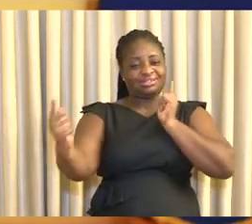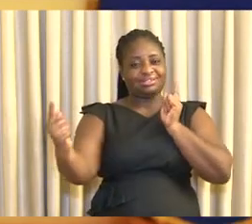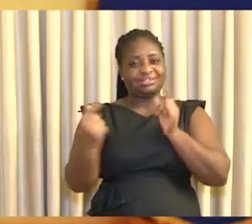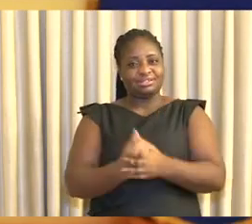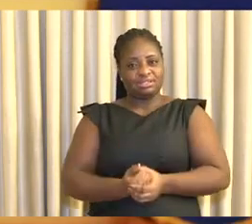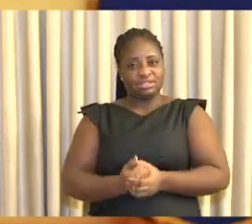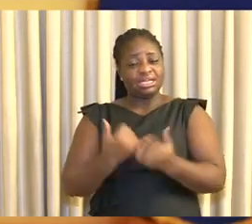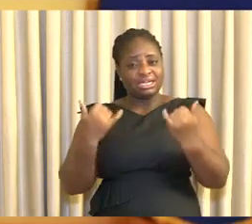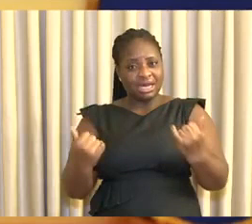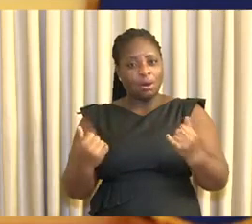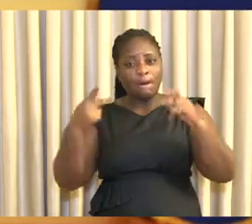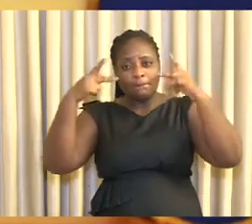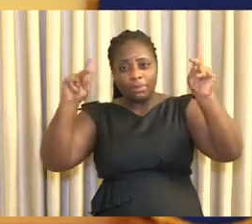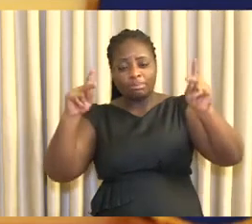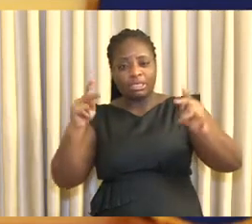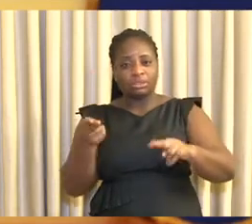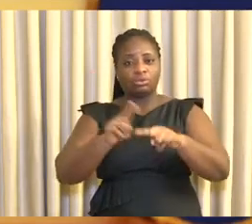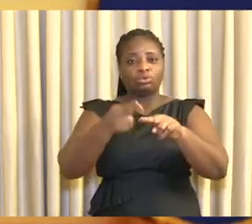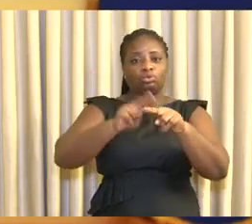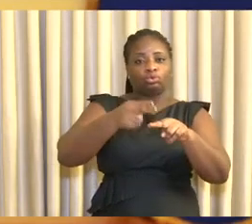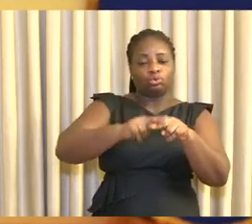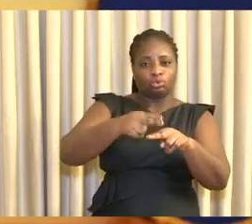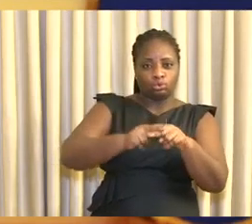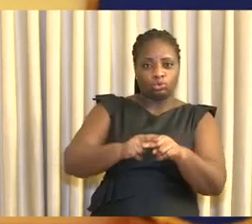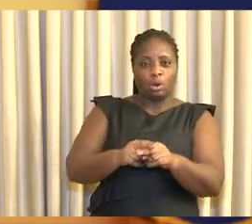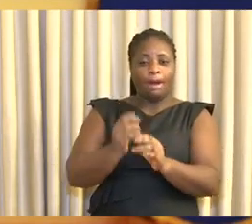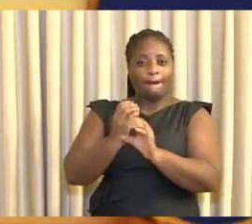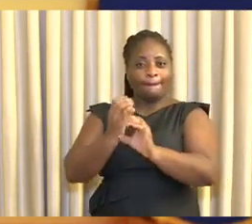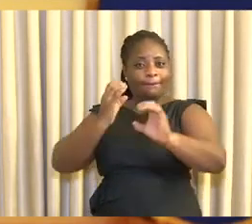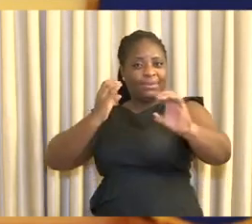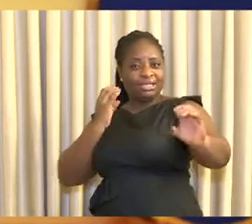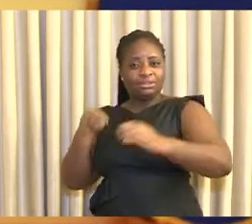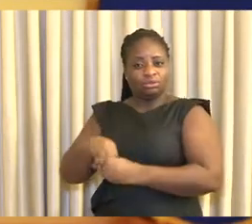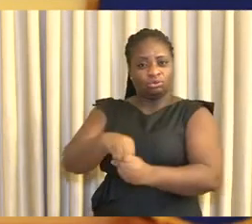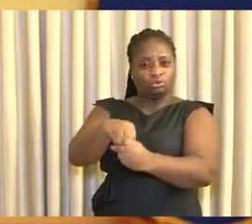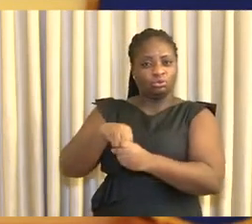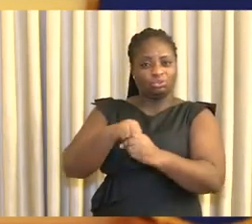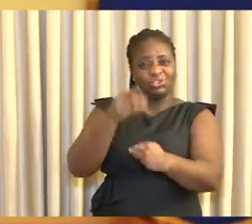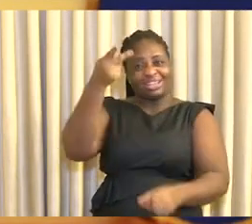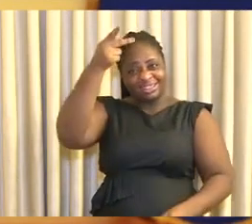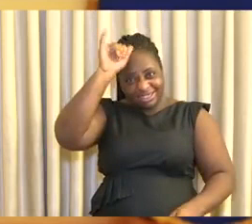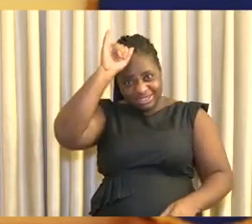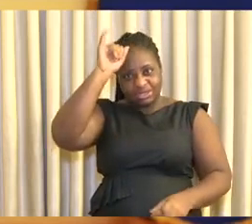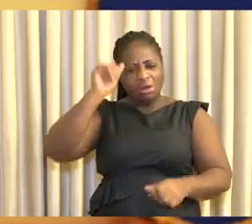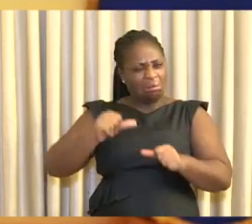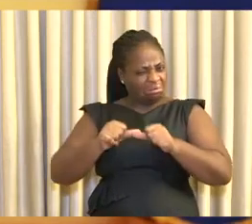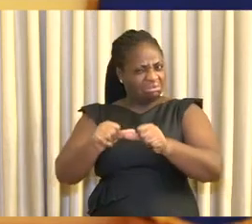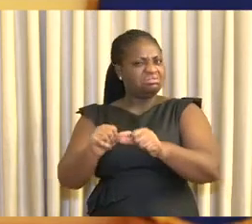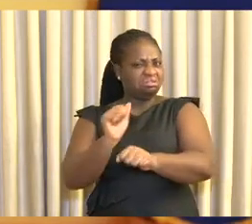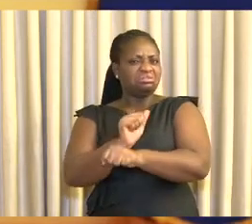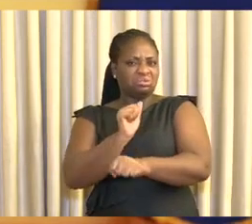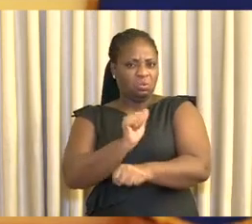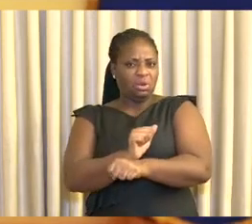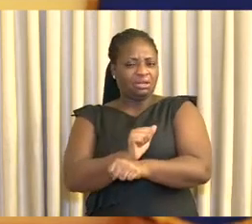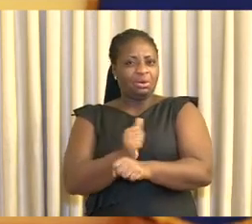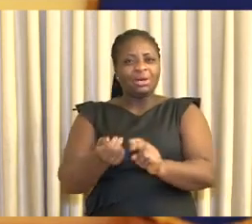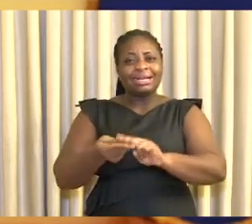Operators of public transport, including our buses, trot-tros, and taxis, are to continue to run with the